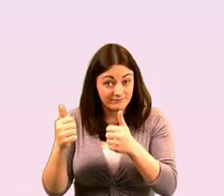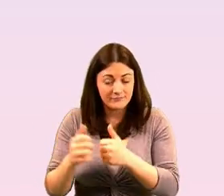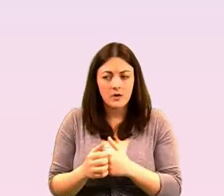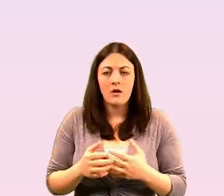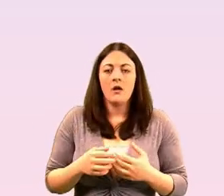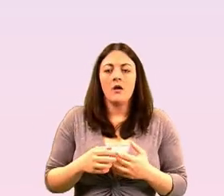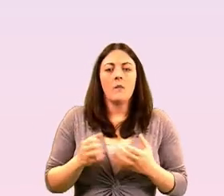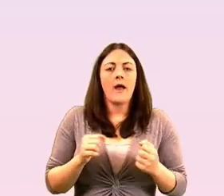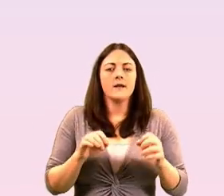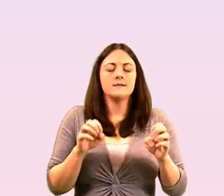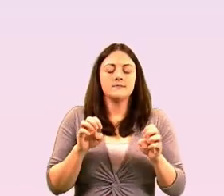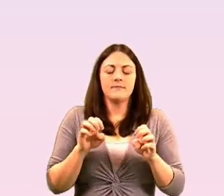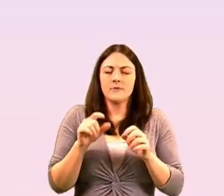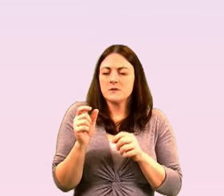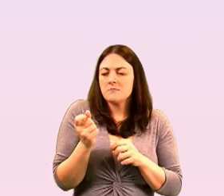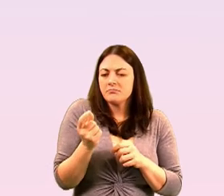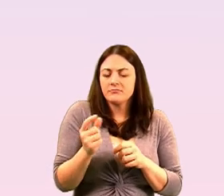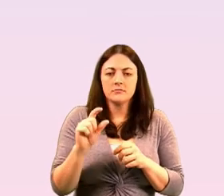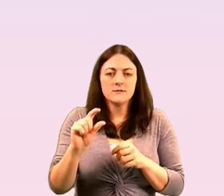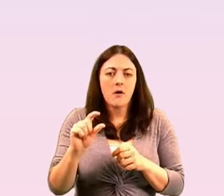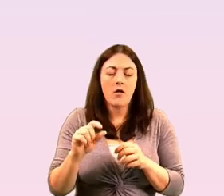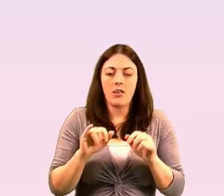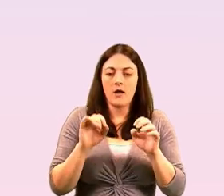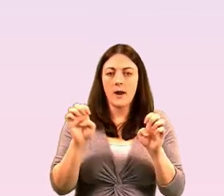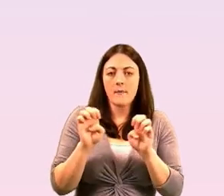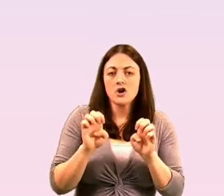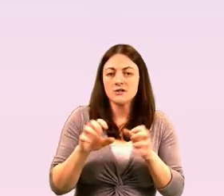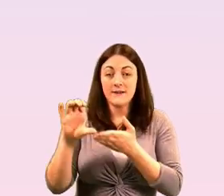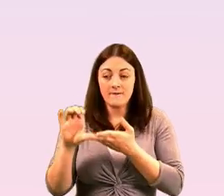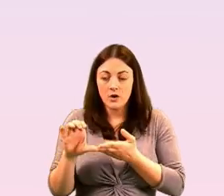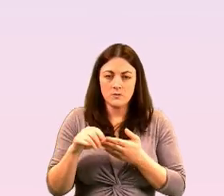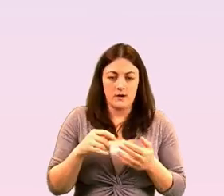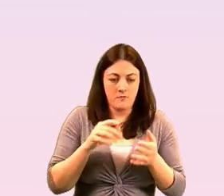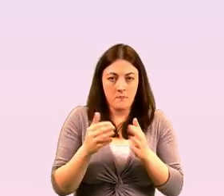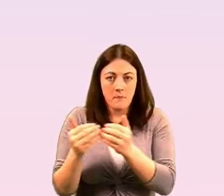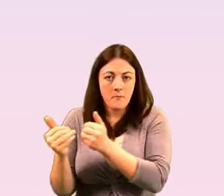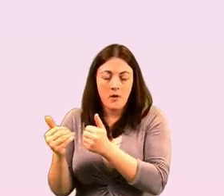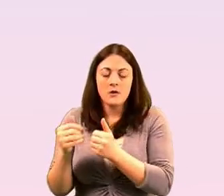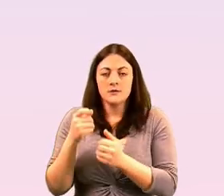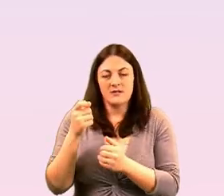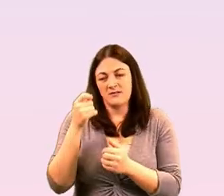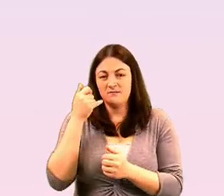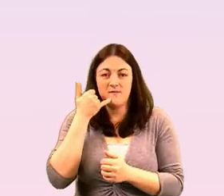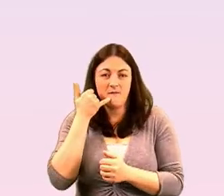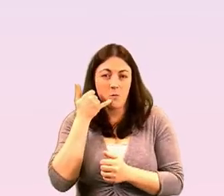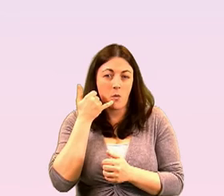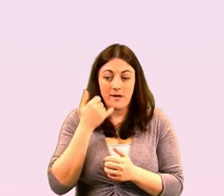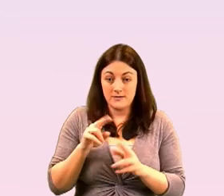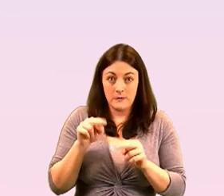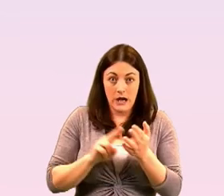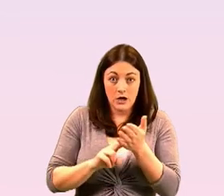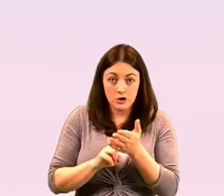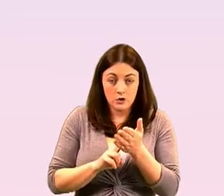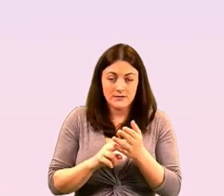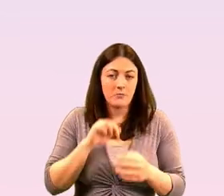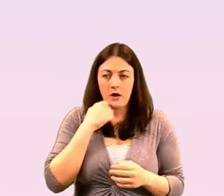had a small emergency fund which we used to buy mobile phones or smartphones for people living in direct provision so they could they'd know what their means